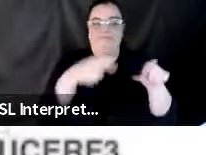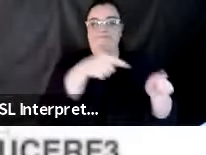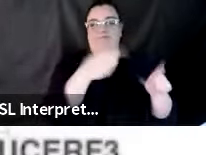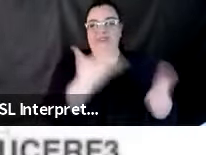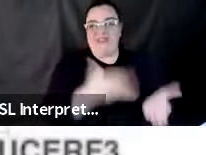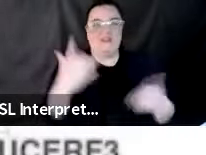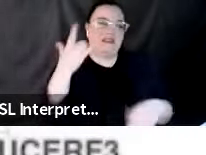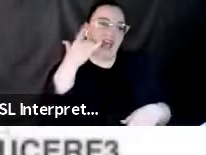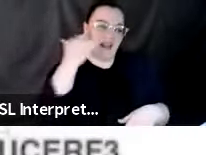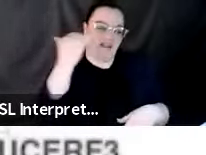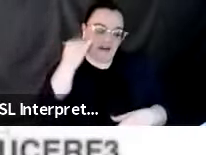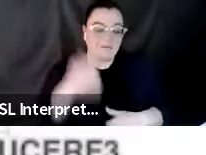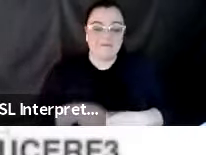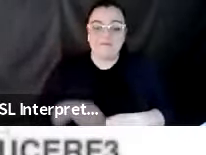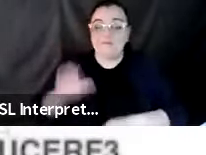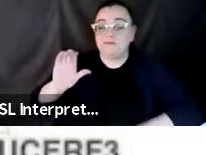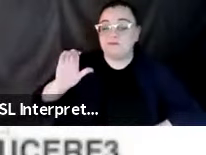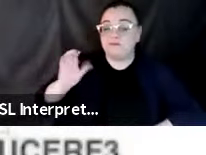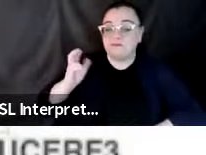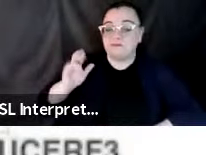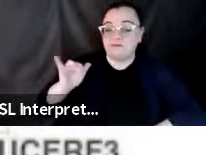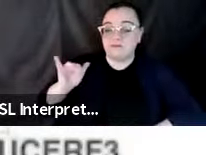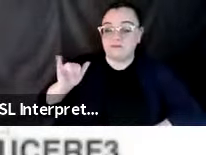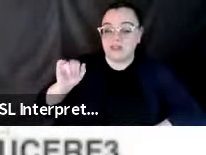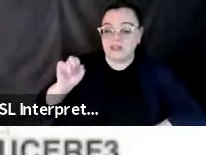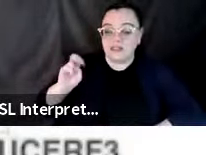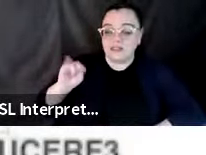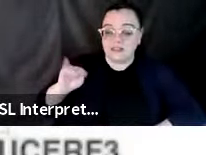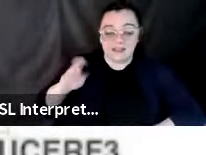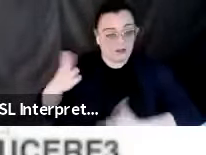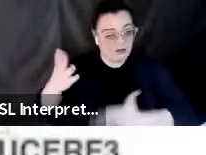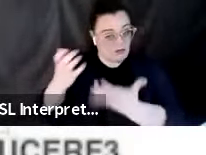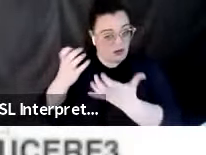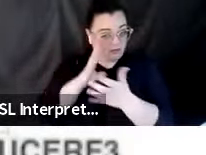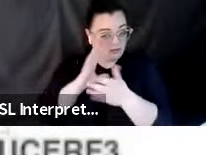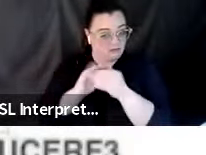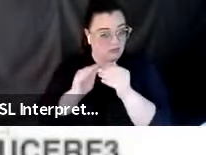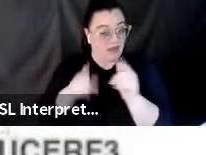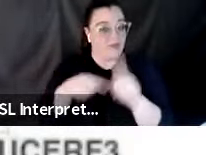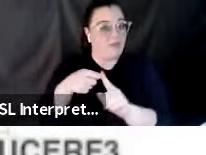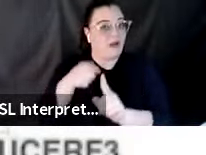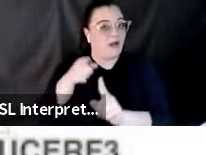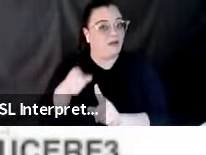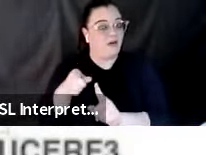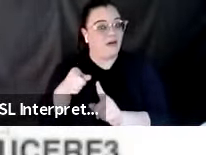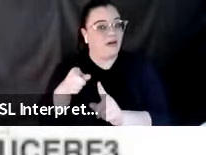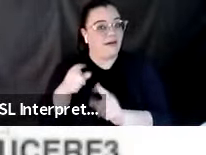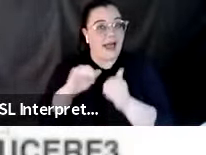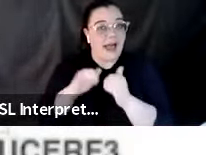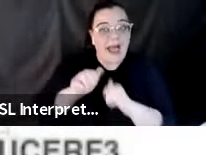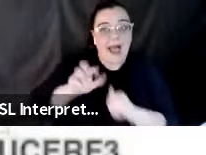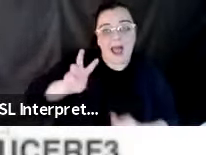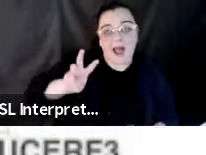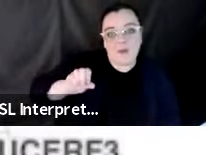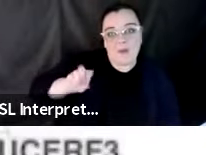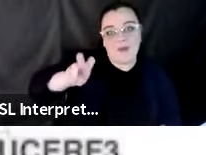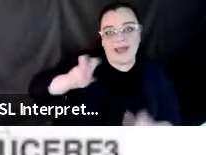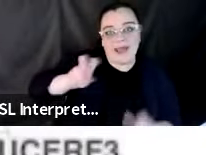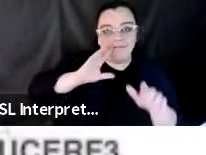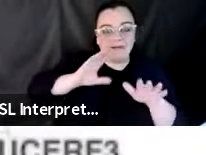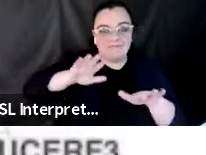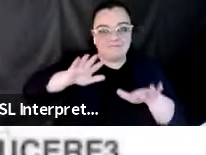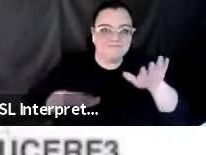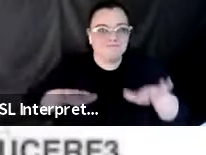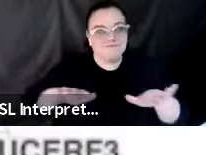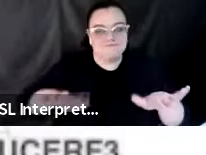Christine, uh, did you have any comment about how the waves propagate in the, uh, Eastern and Central U.S. that